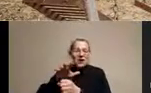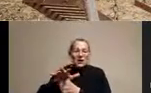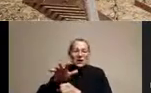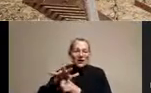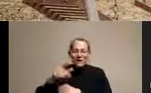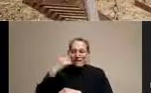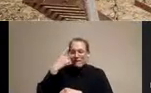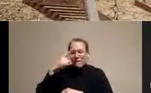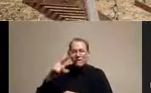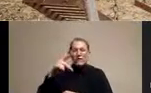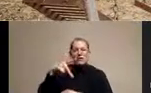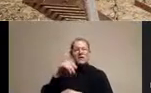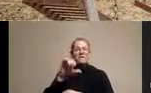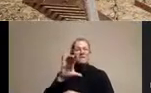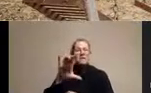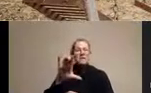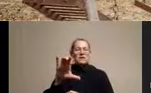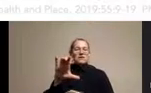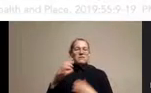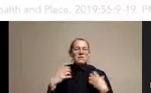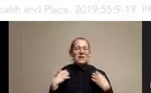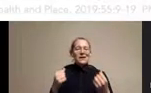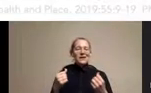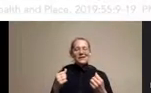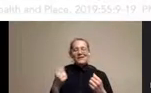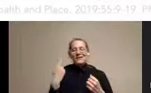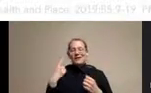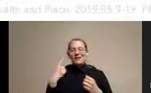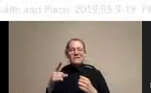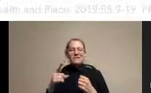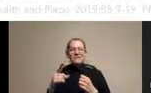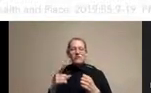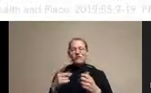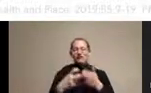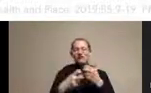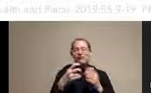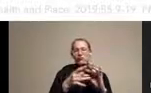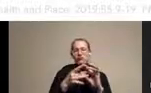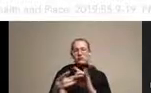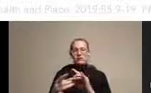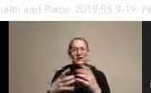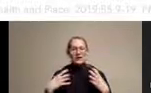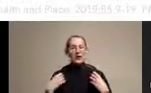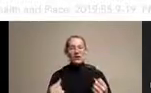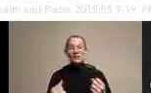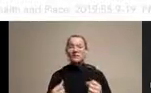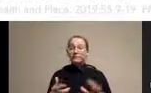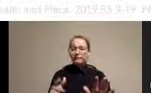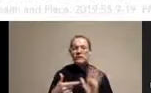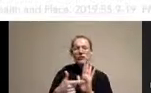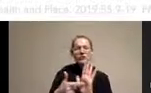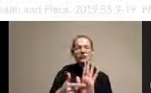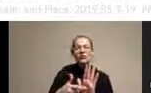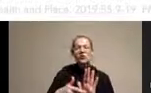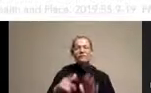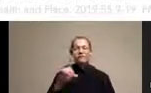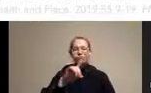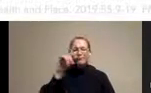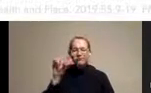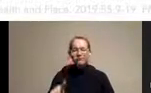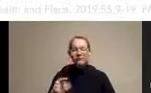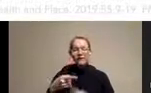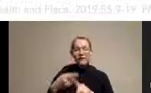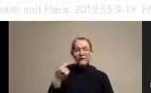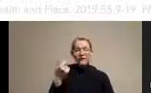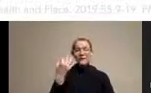marginalized groups. By way of illustration, I'll just talk about red lining for a second. There's a map of Detroit and this map comes from 1930s from the